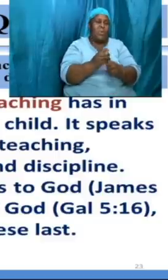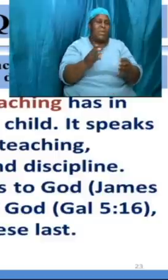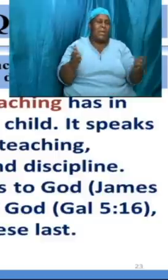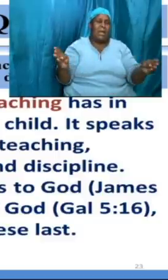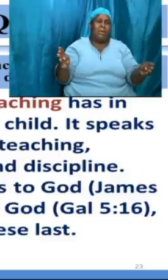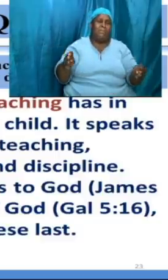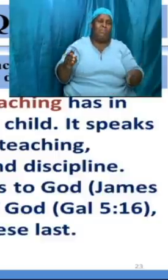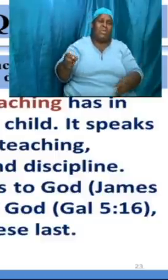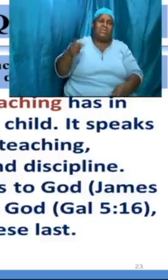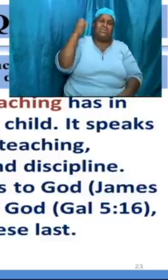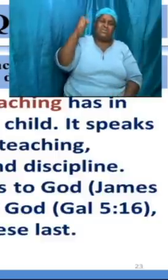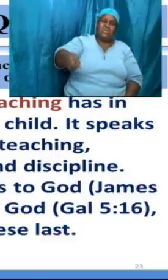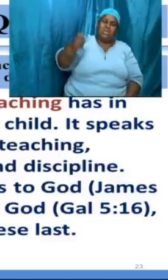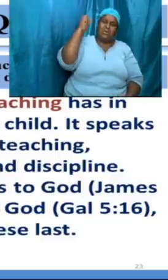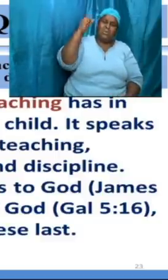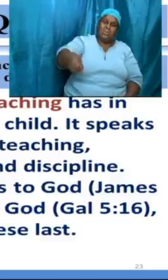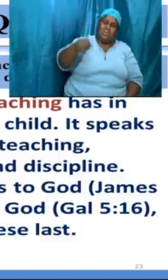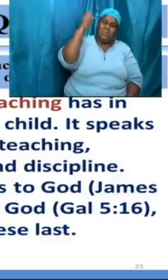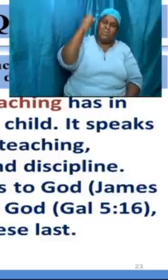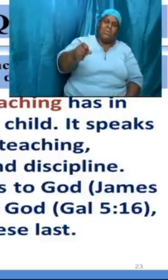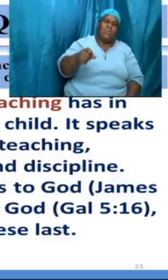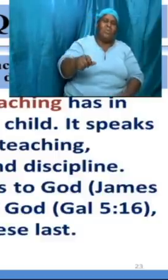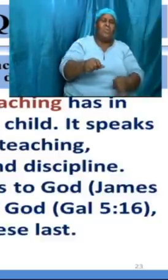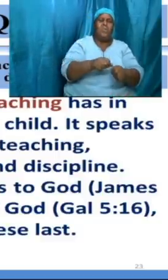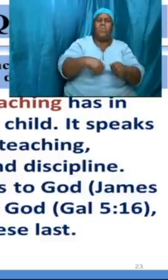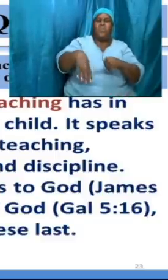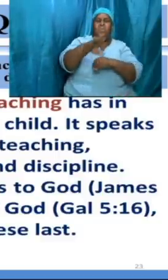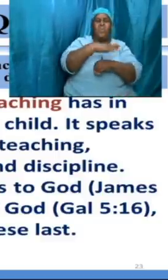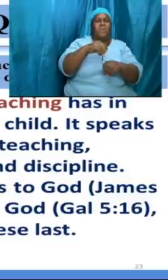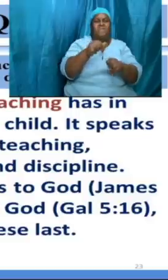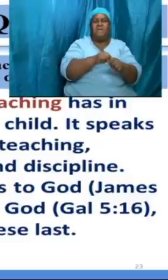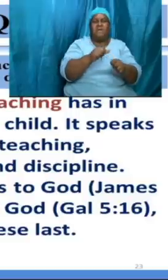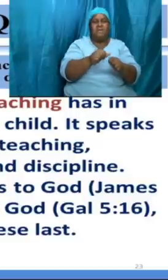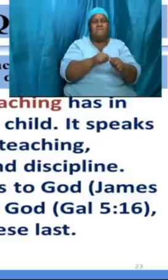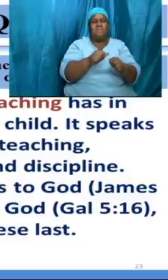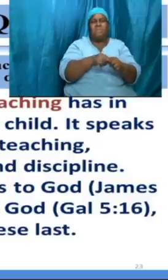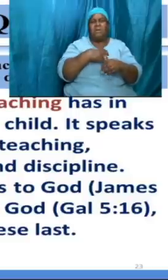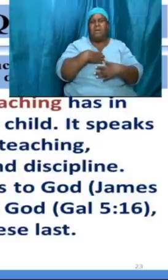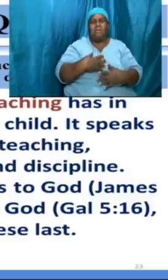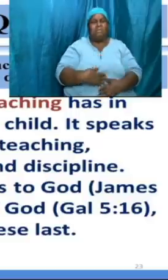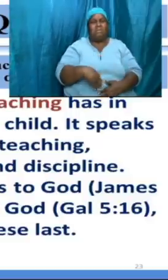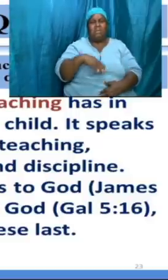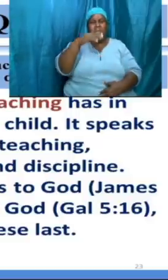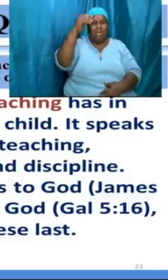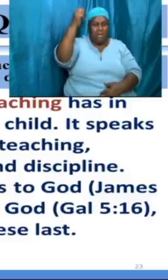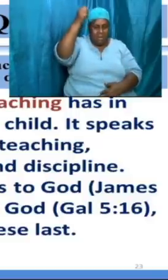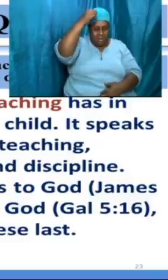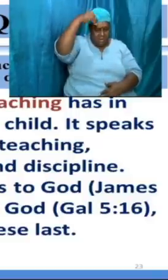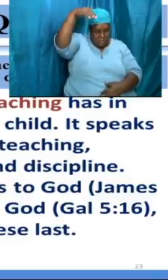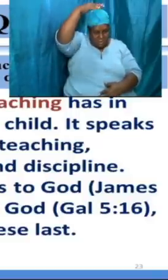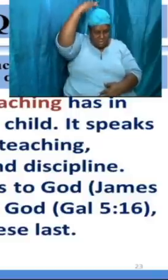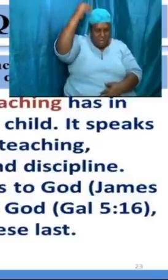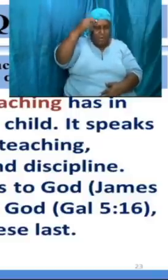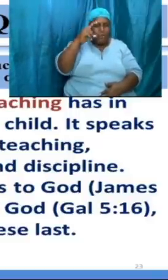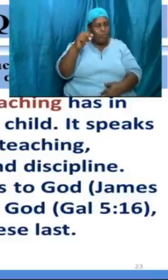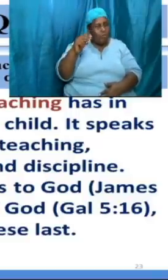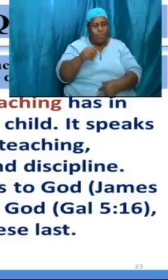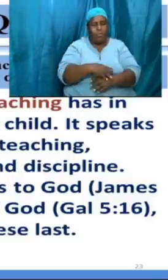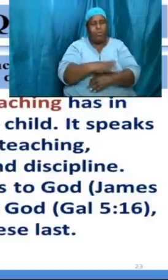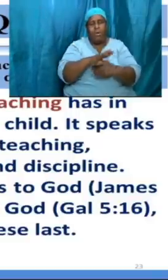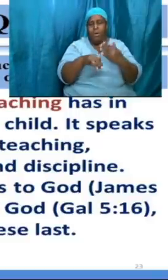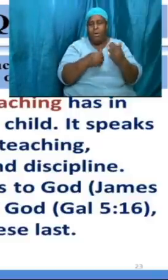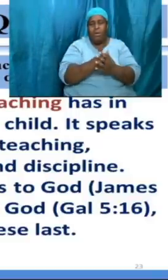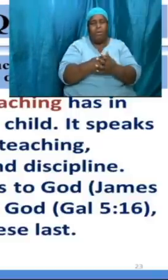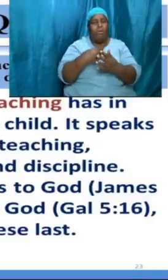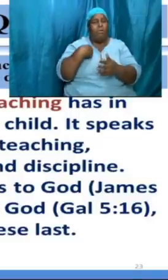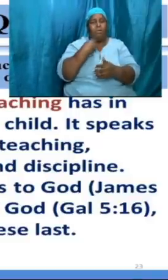from us oh no no no what we want to do is to push us and to propel us all of